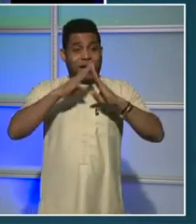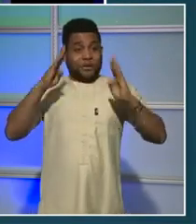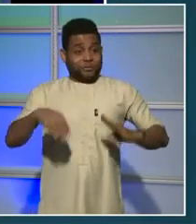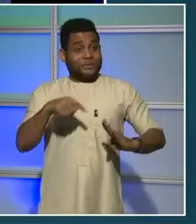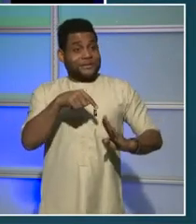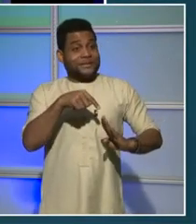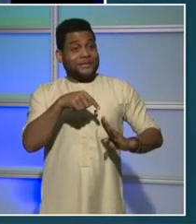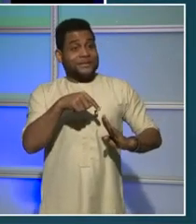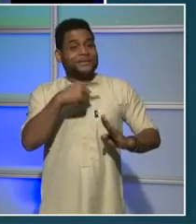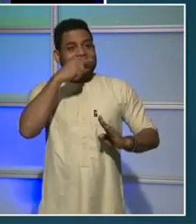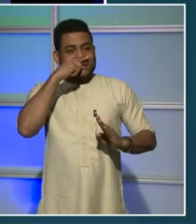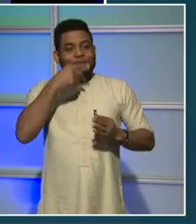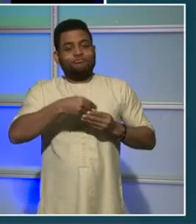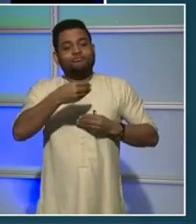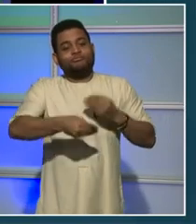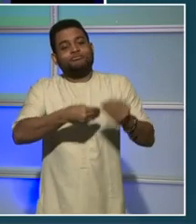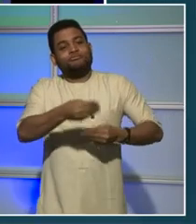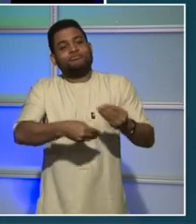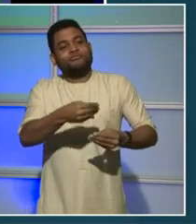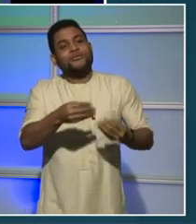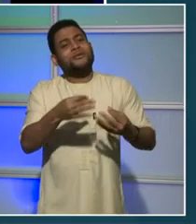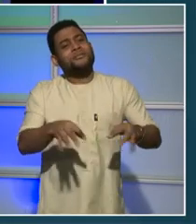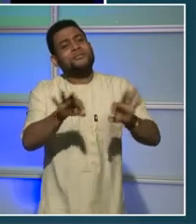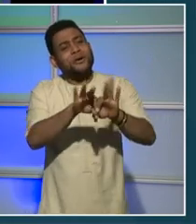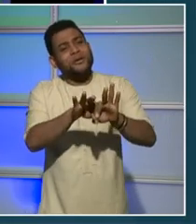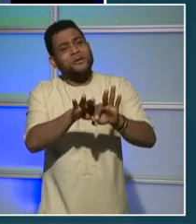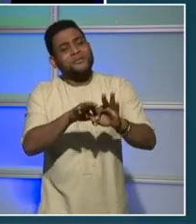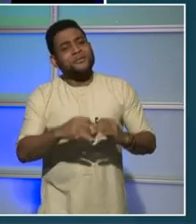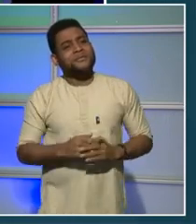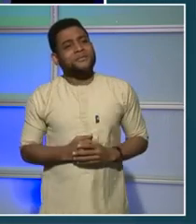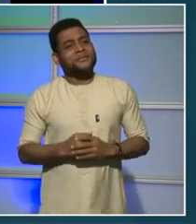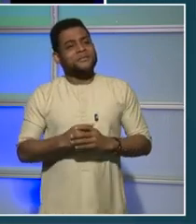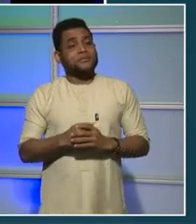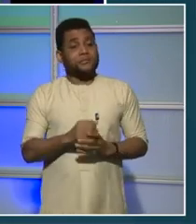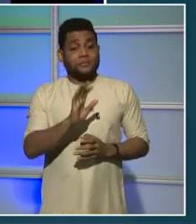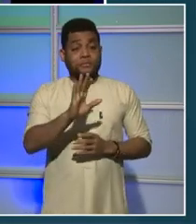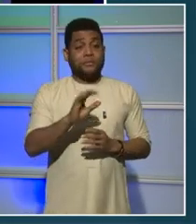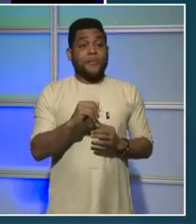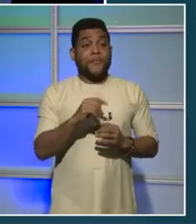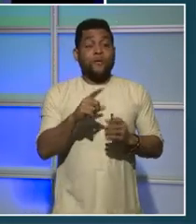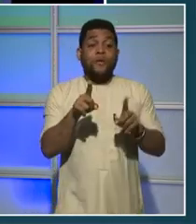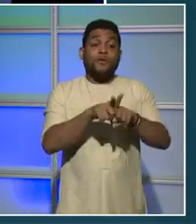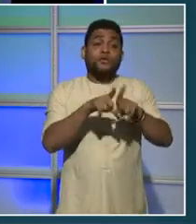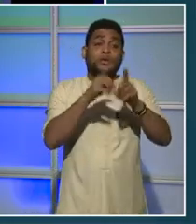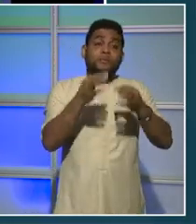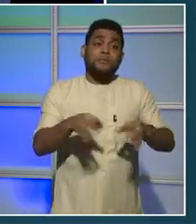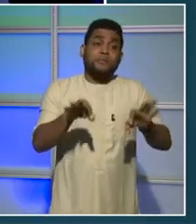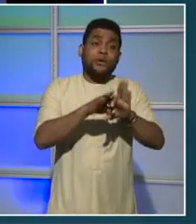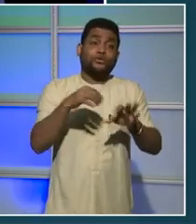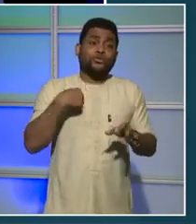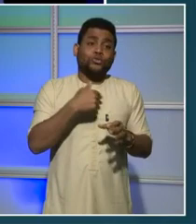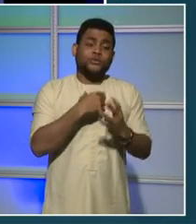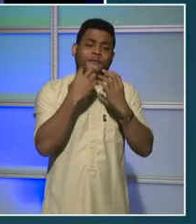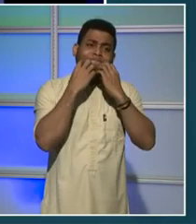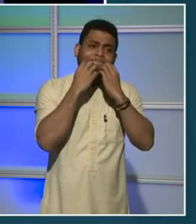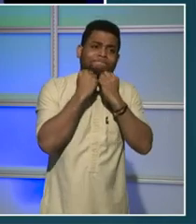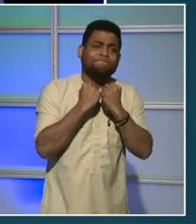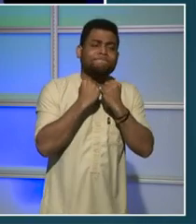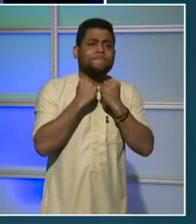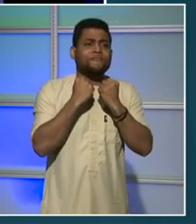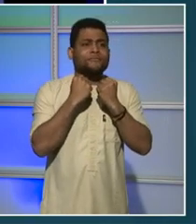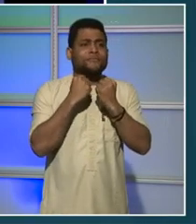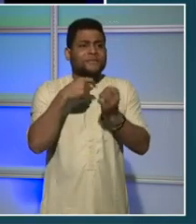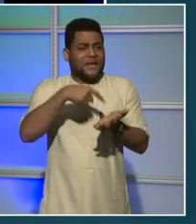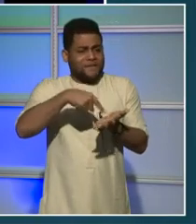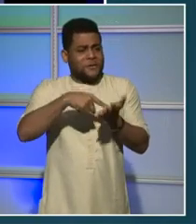also critically important to us. It's also important that we preserve the affordable housing that we have. And a